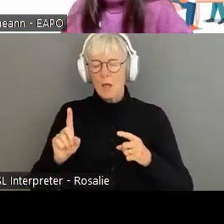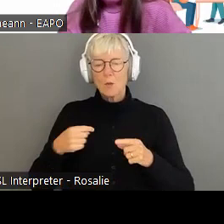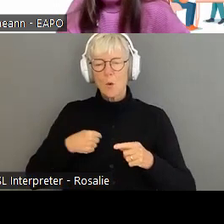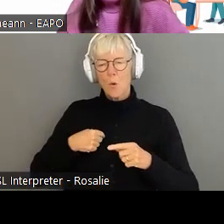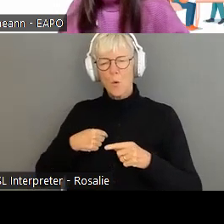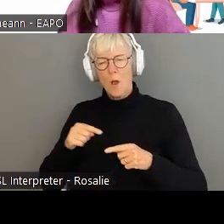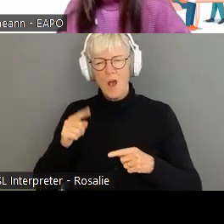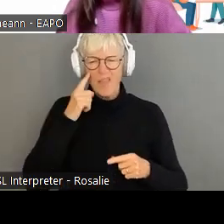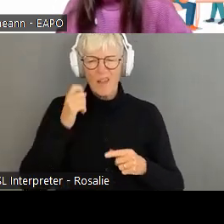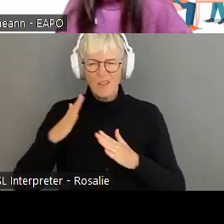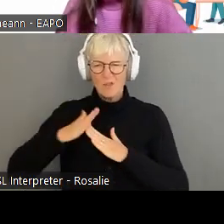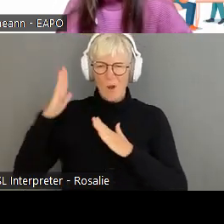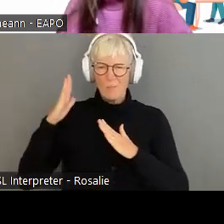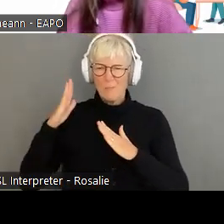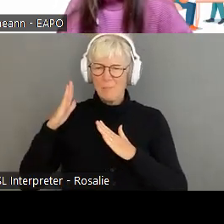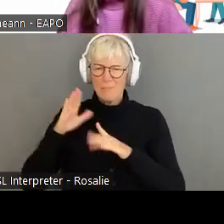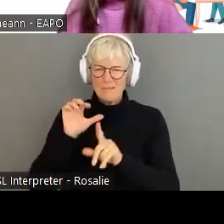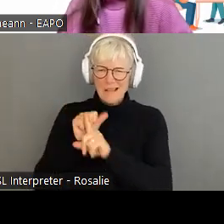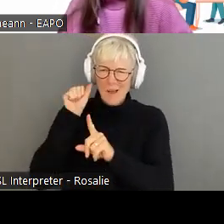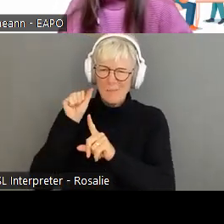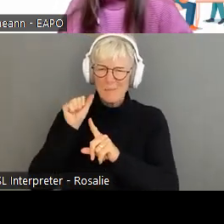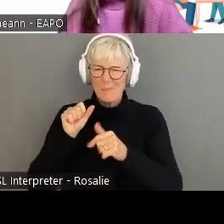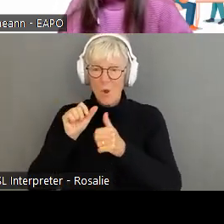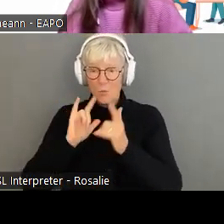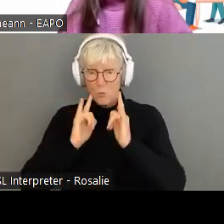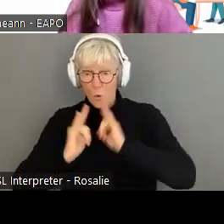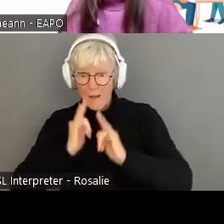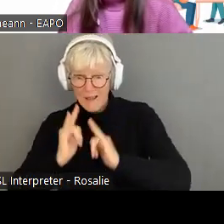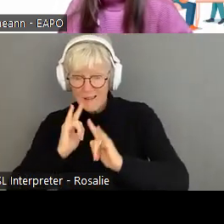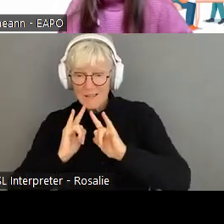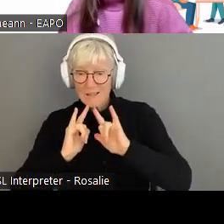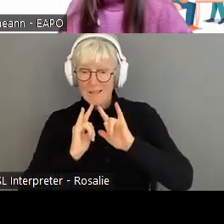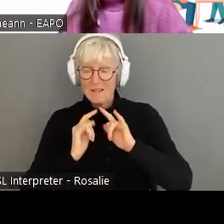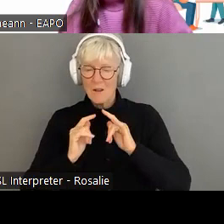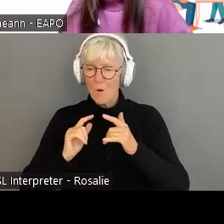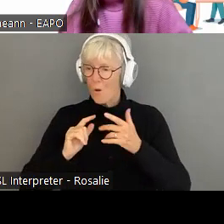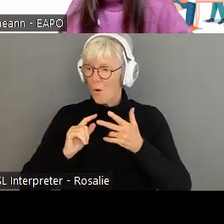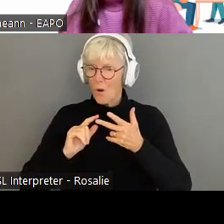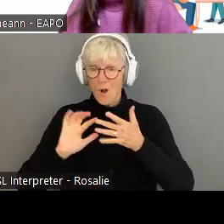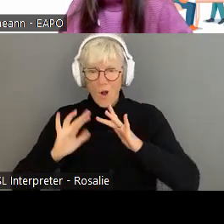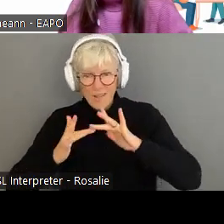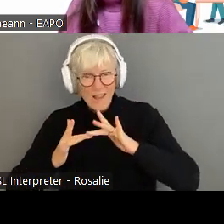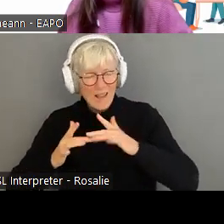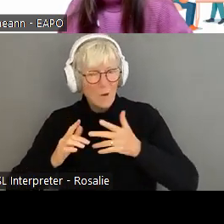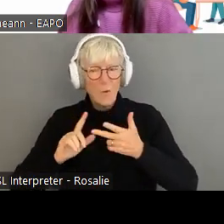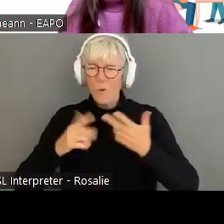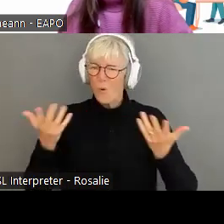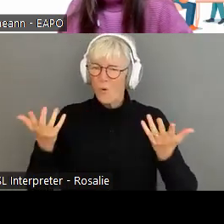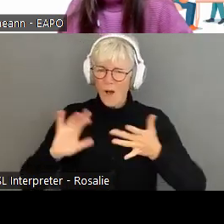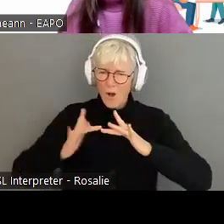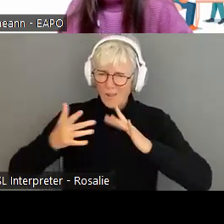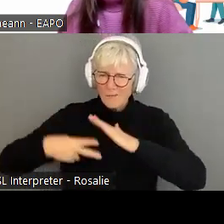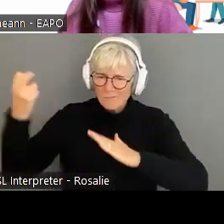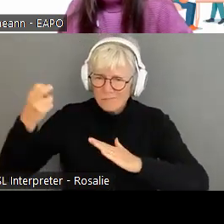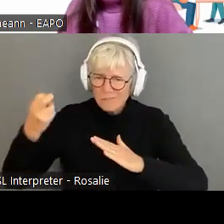scams are still romance scams, um, online. Like, is it more of that, or is it the cyber security? What are you seeing,